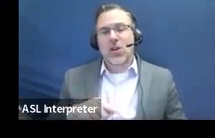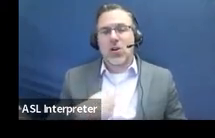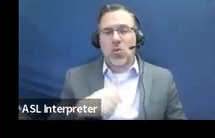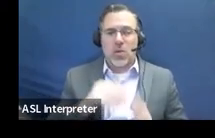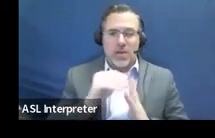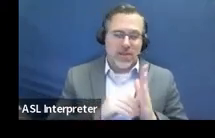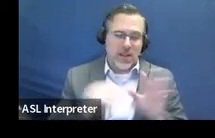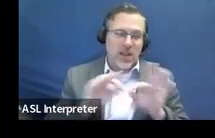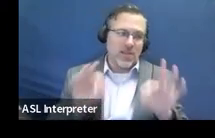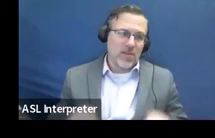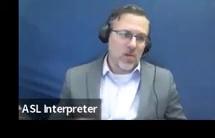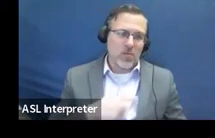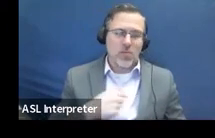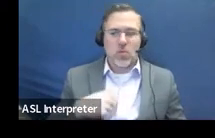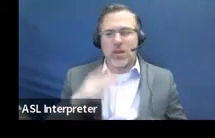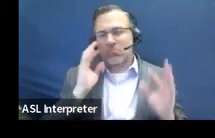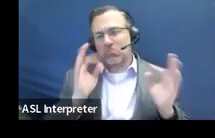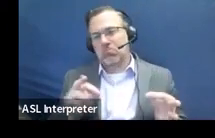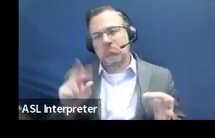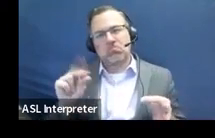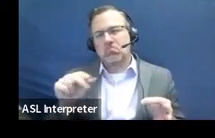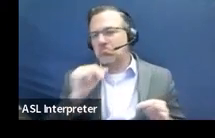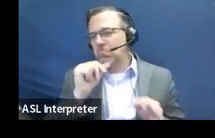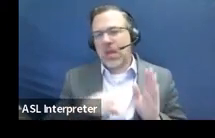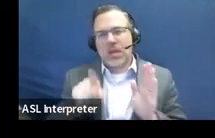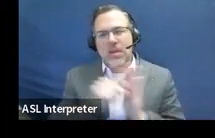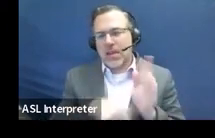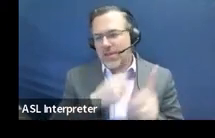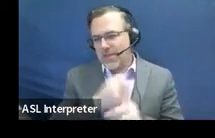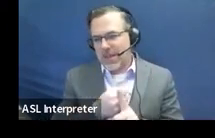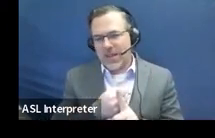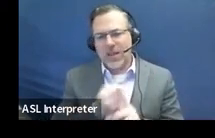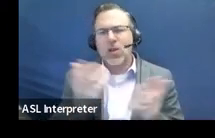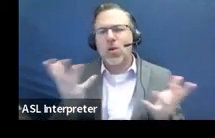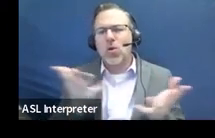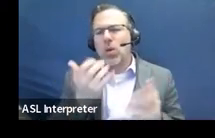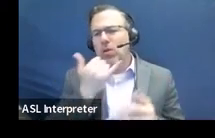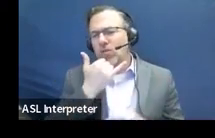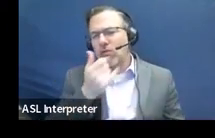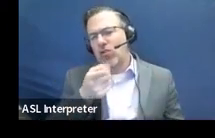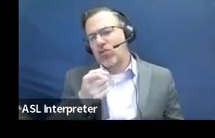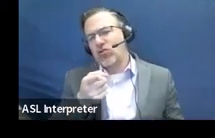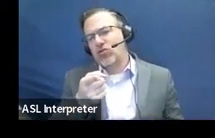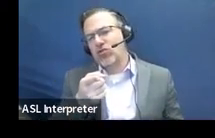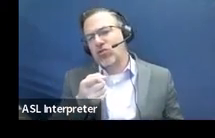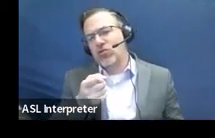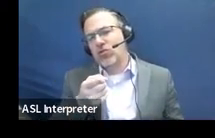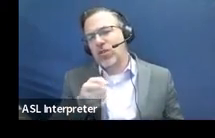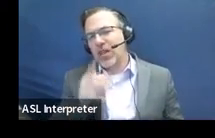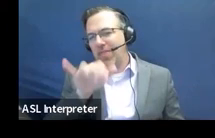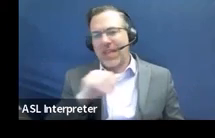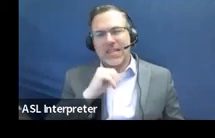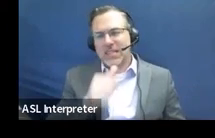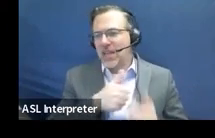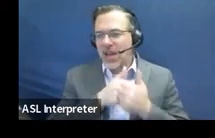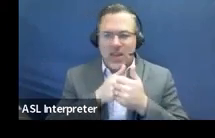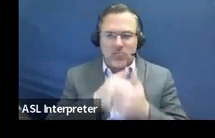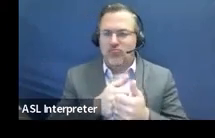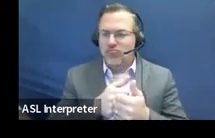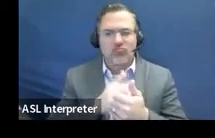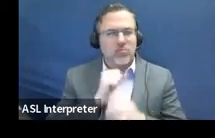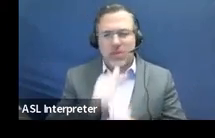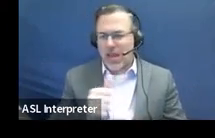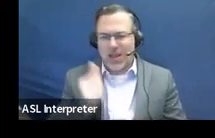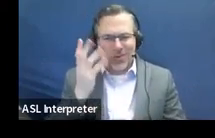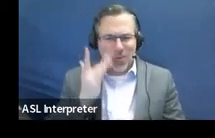this is not an adverse effect. So what is wrong with this? Why is this not compliant? If we were looking at